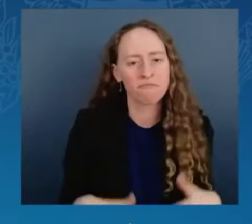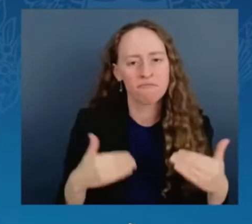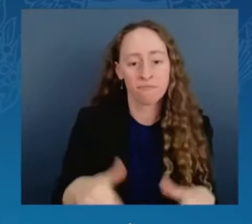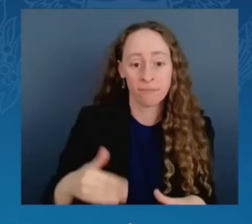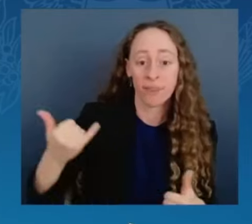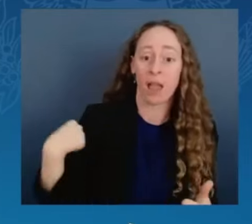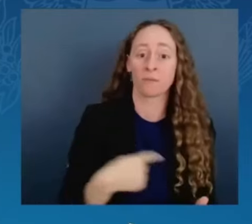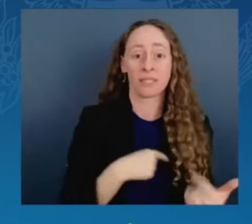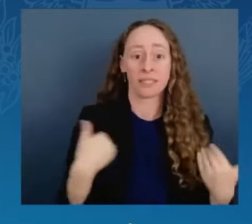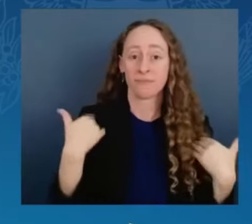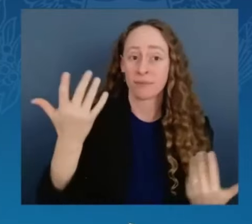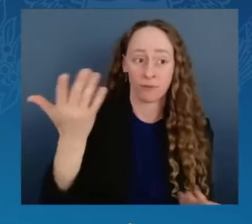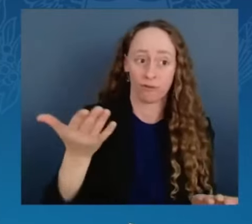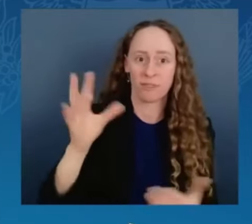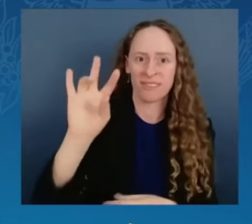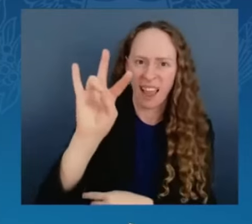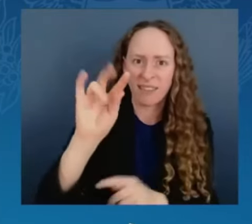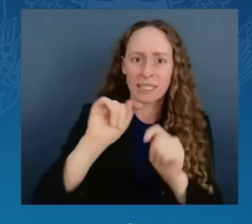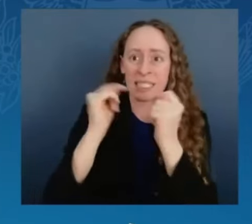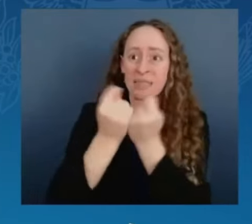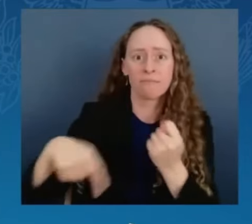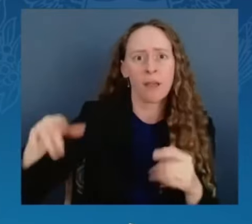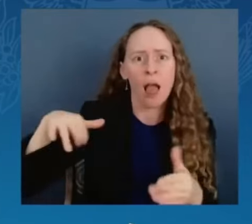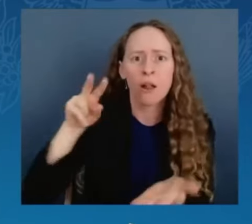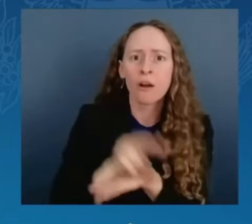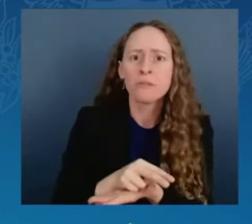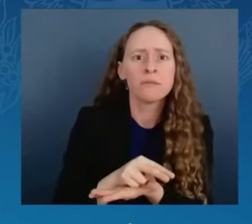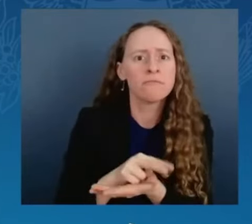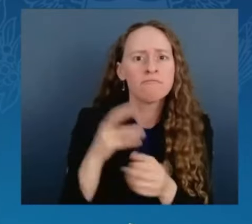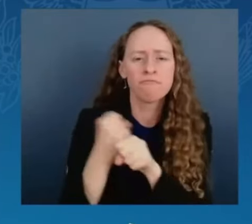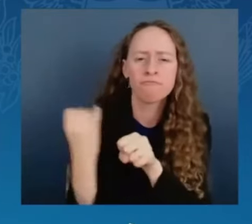11 repeat champions, and 20 first-time winners.